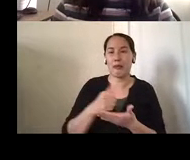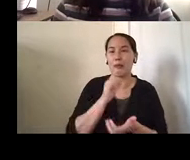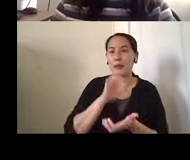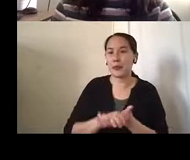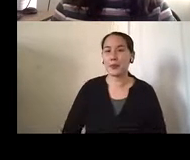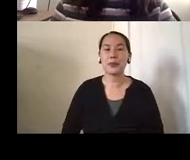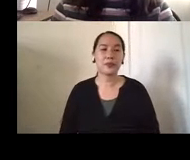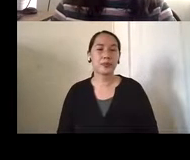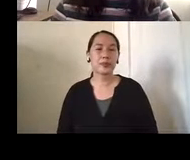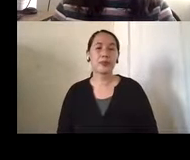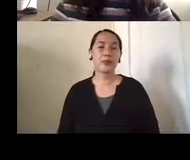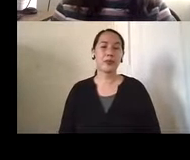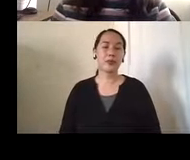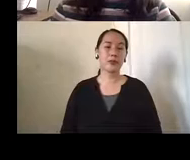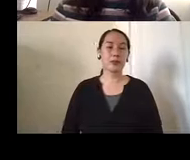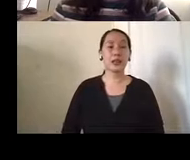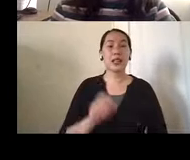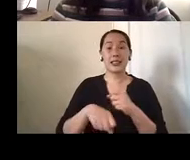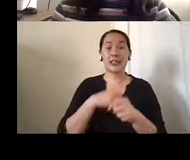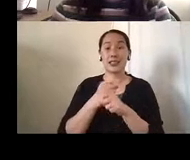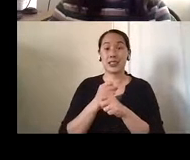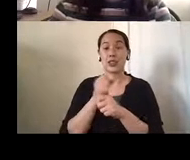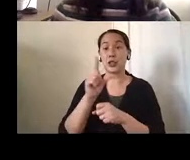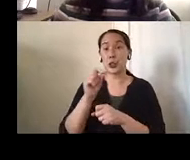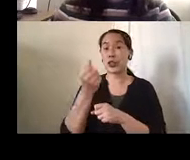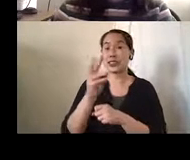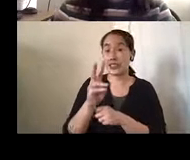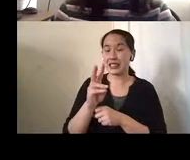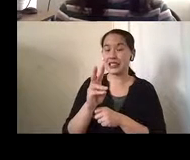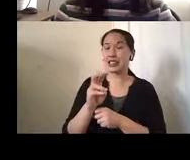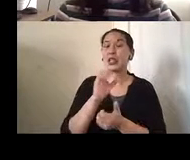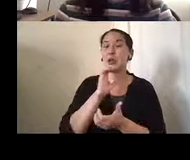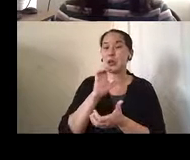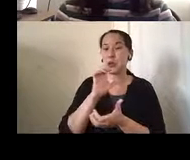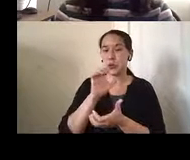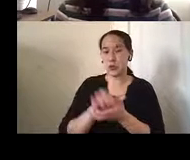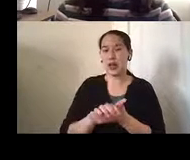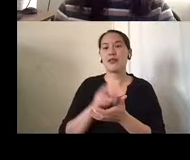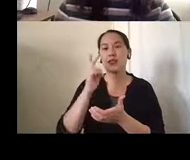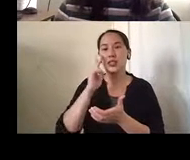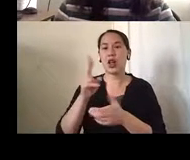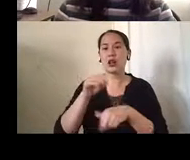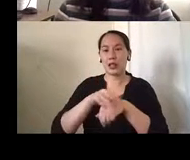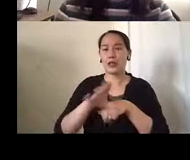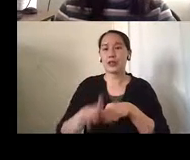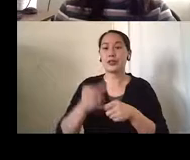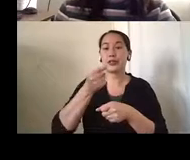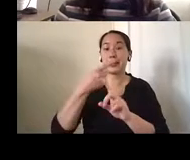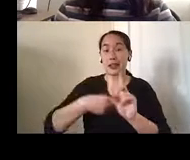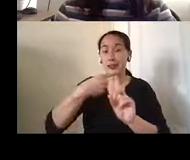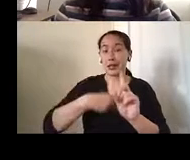So additionally, you know, in 2016, his wife, uh, began to see a personal counselor every month for additional support.